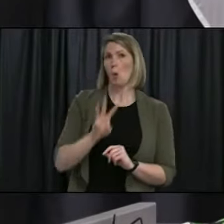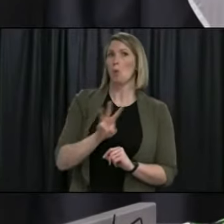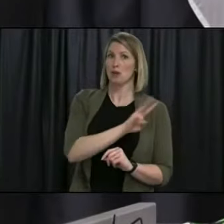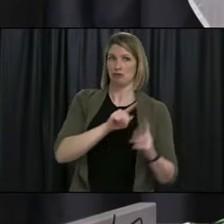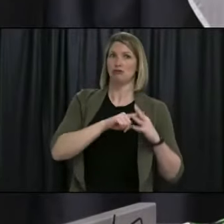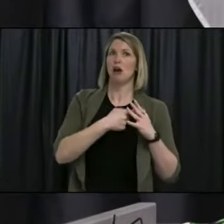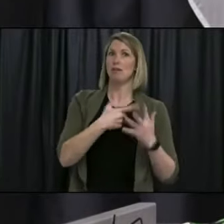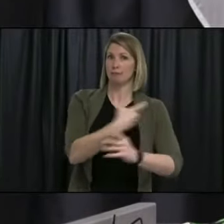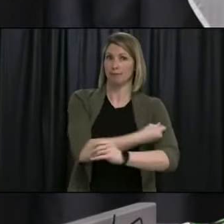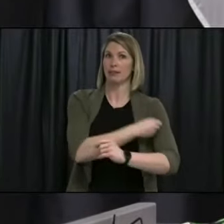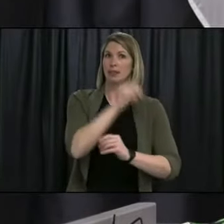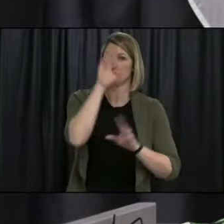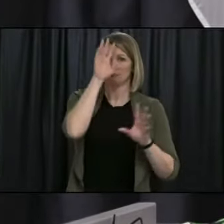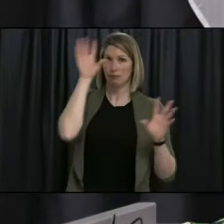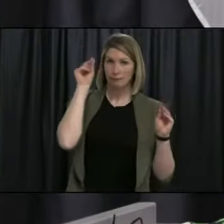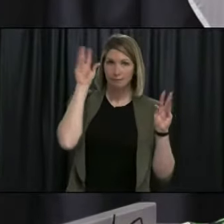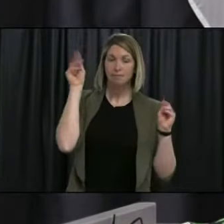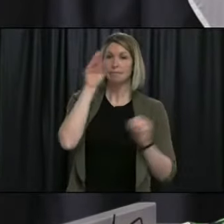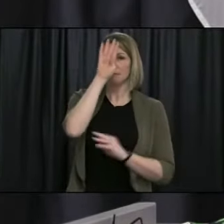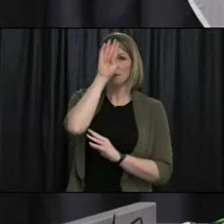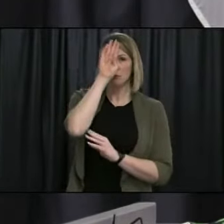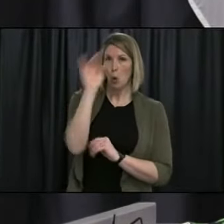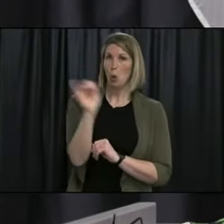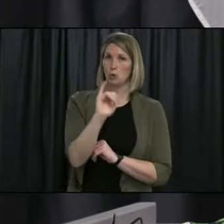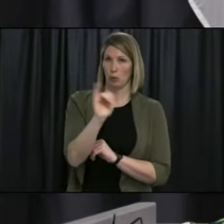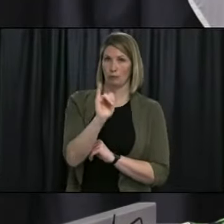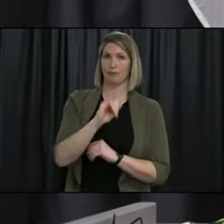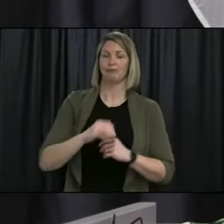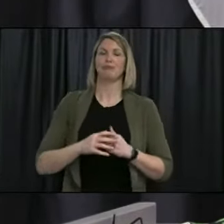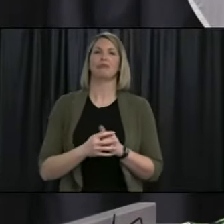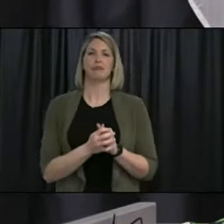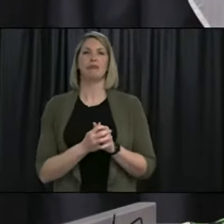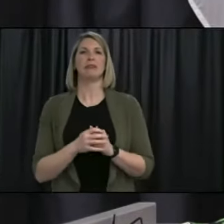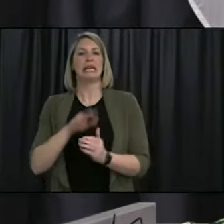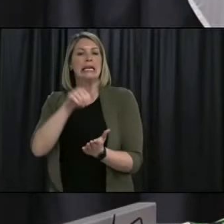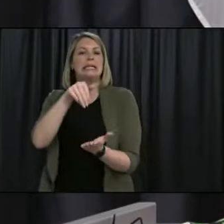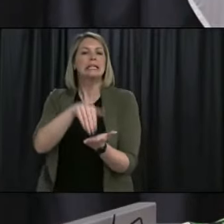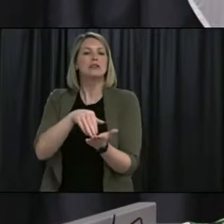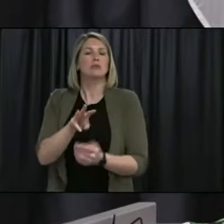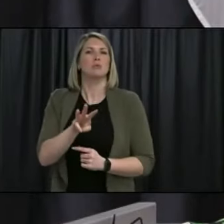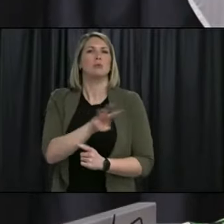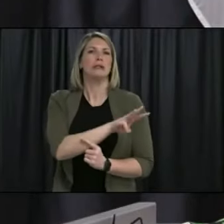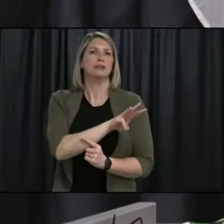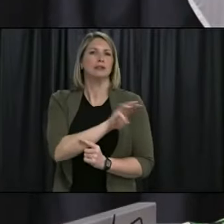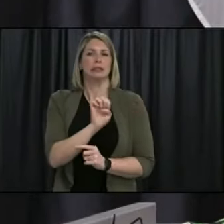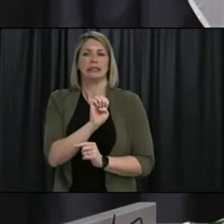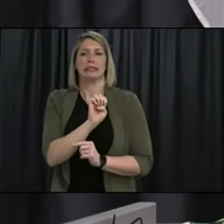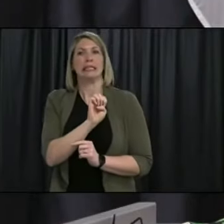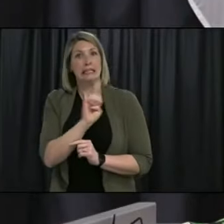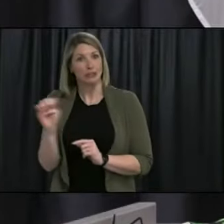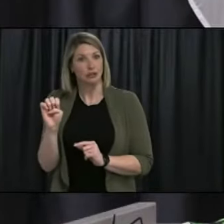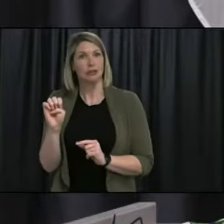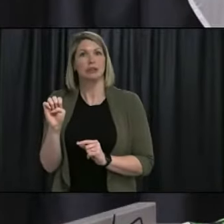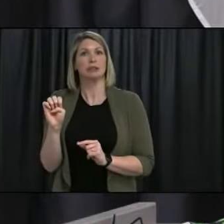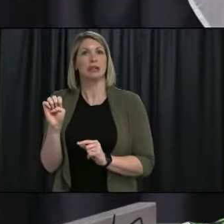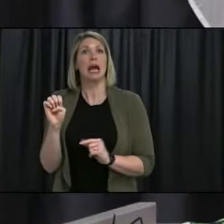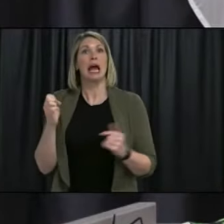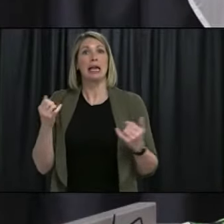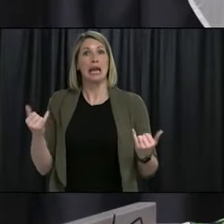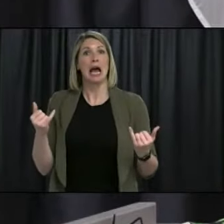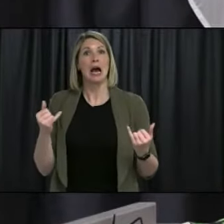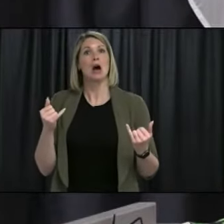coordinated through police and fire employers and associations. Central, Western, and Eastern Health are offering